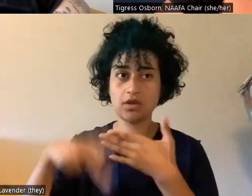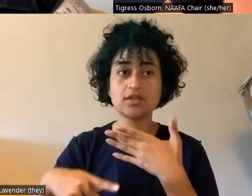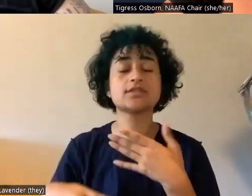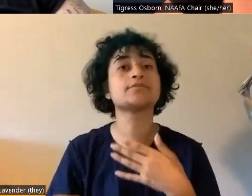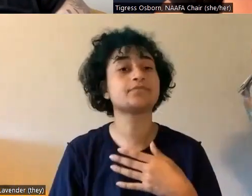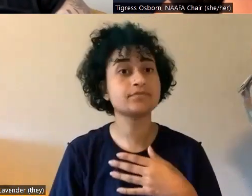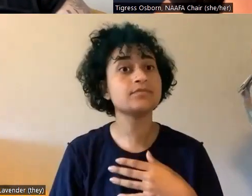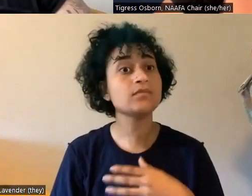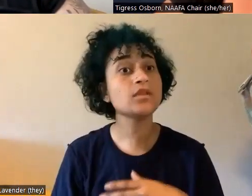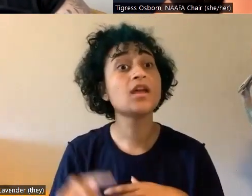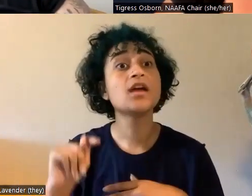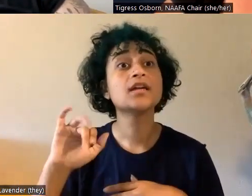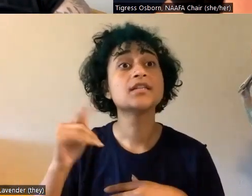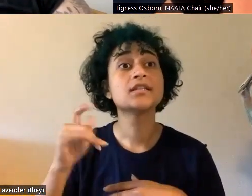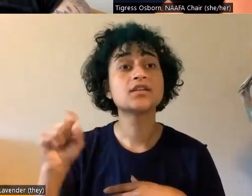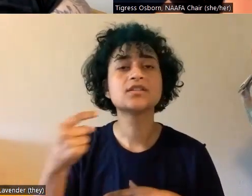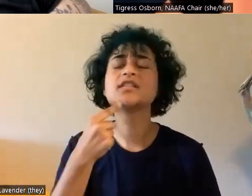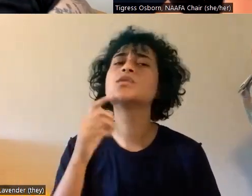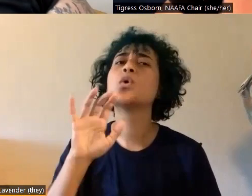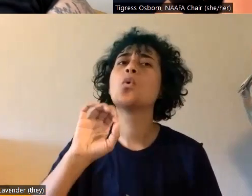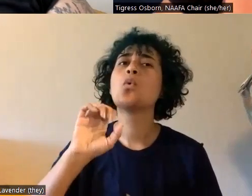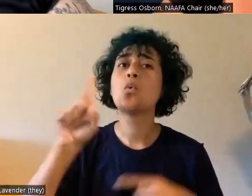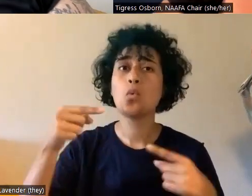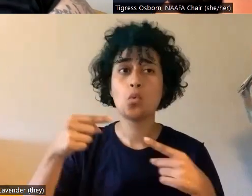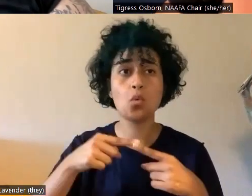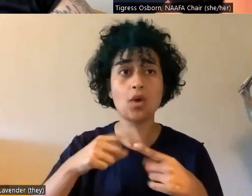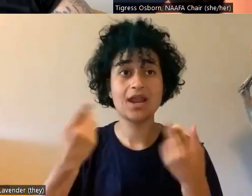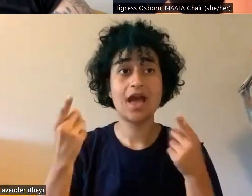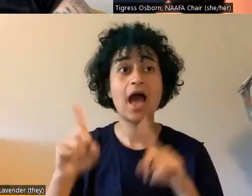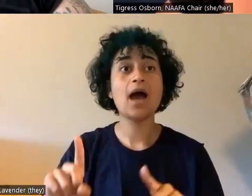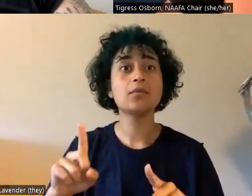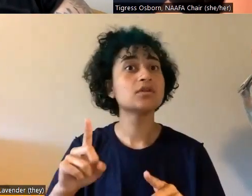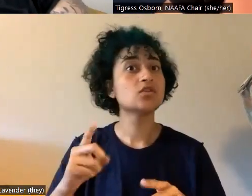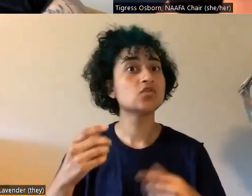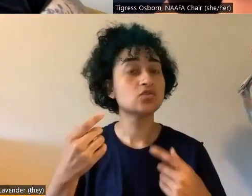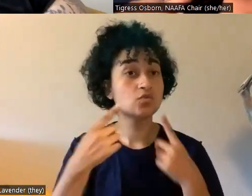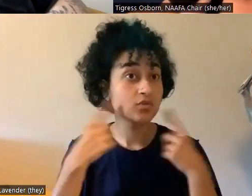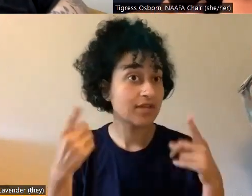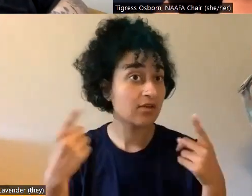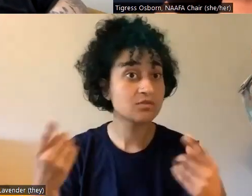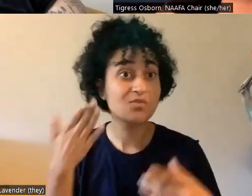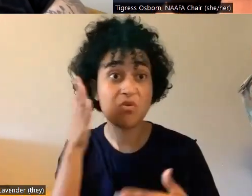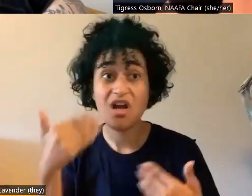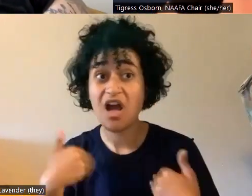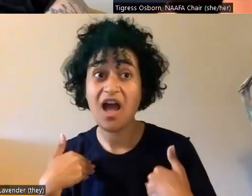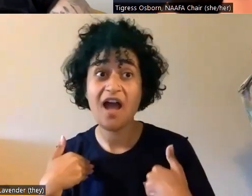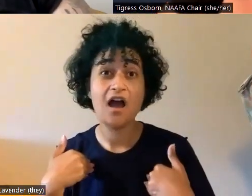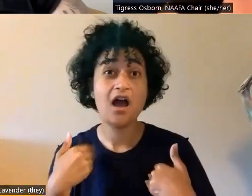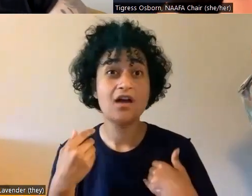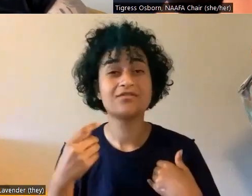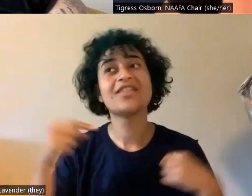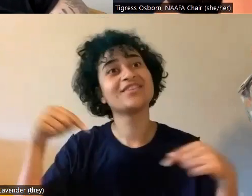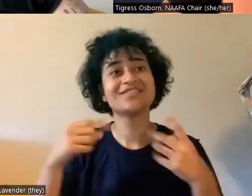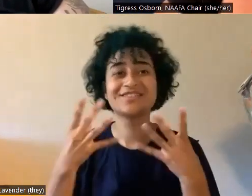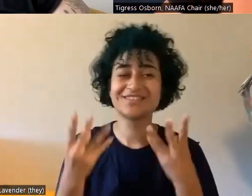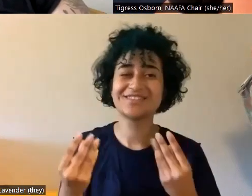find that on your, your existing website when it comes out or will there be a whole announcement? There will be an announcement. soft announcement, y'all. This is